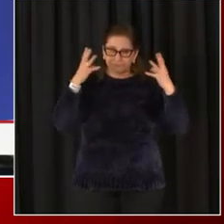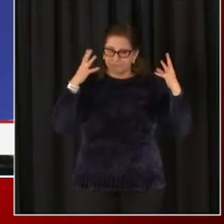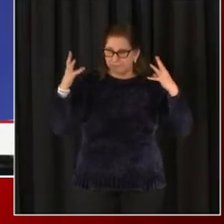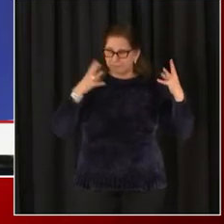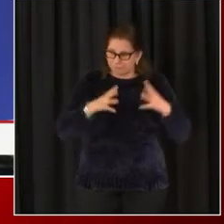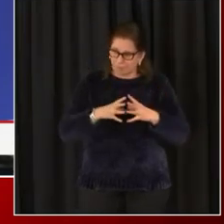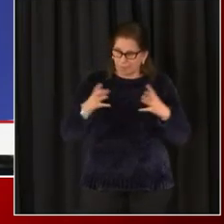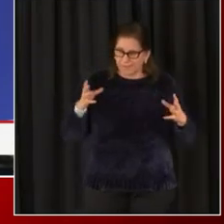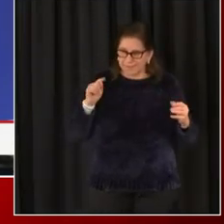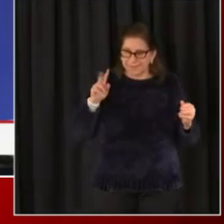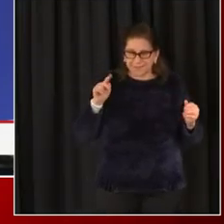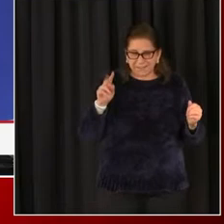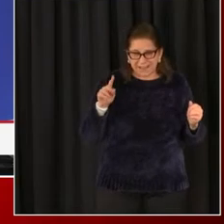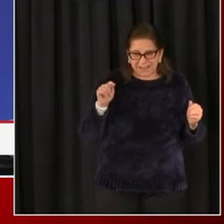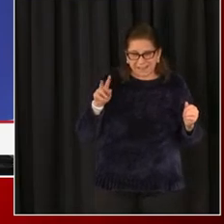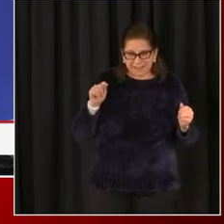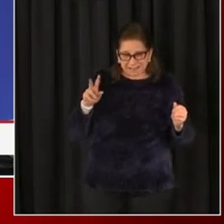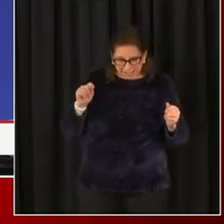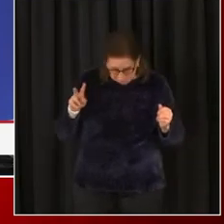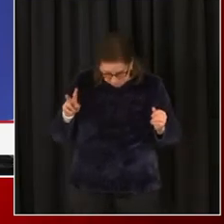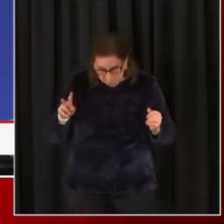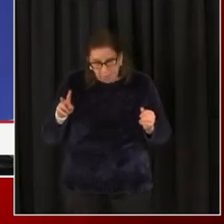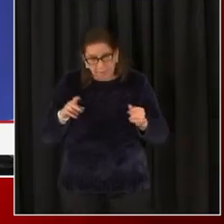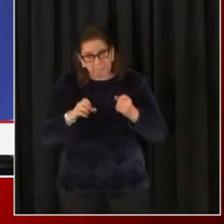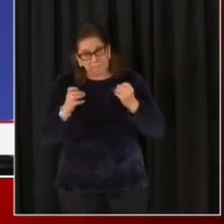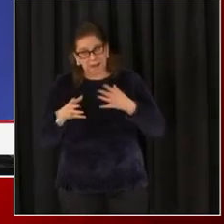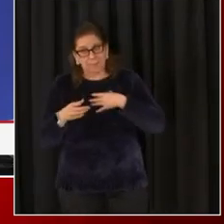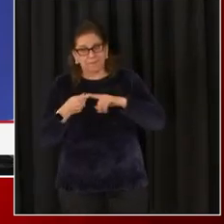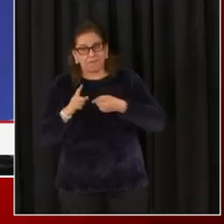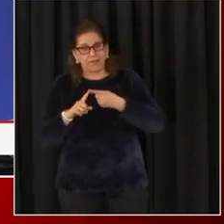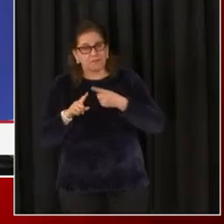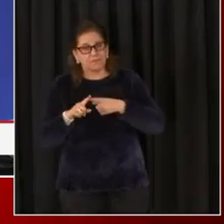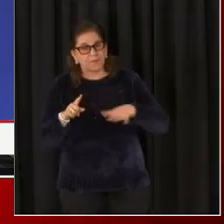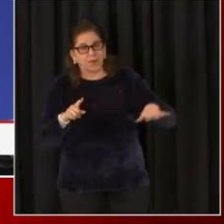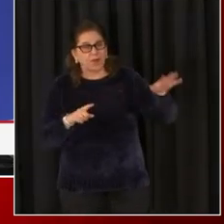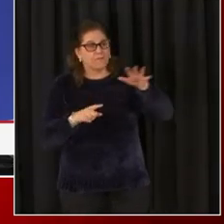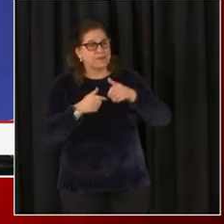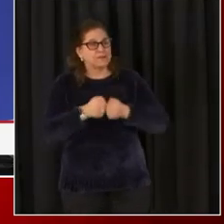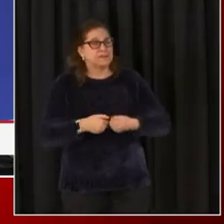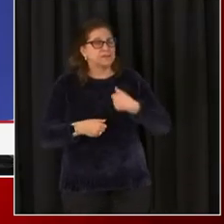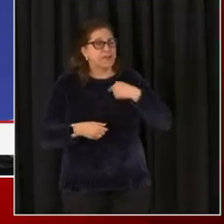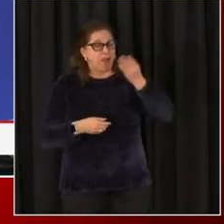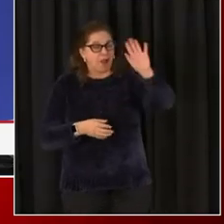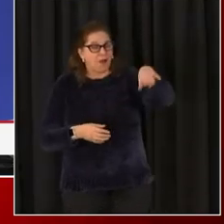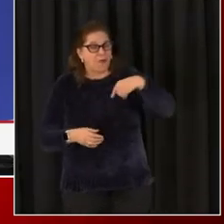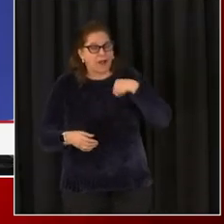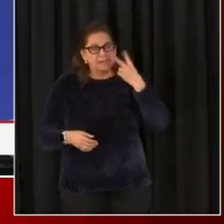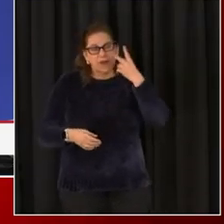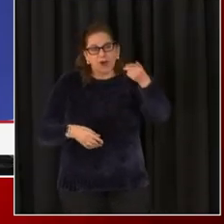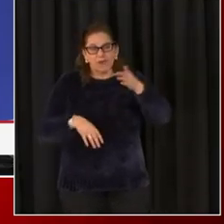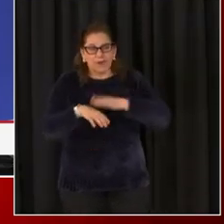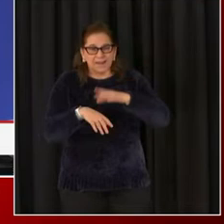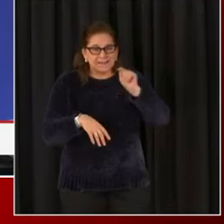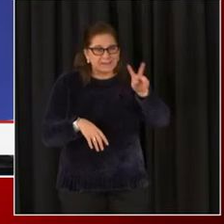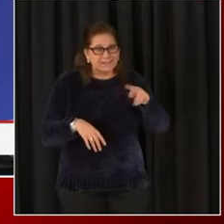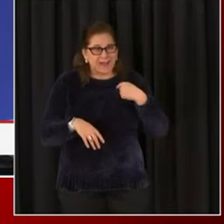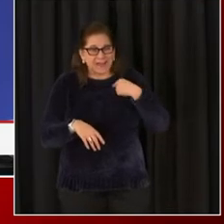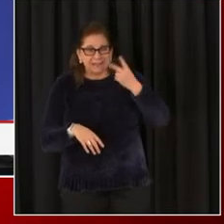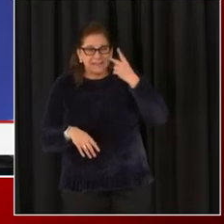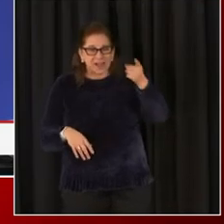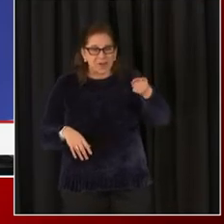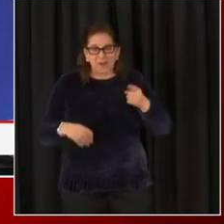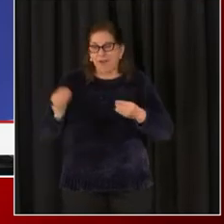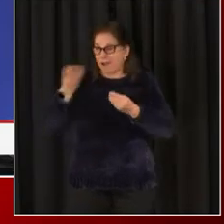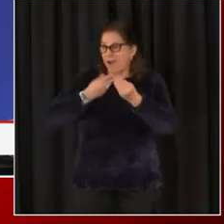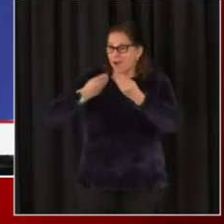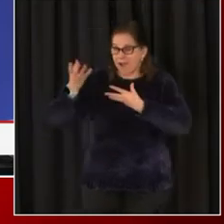afterward, uh, from, from a lot of my friends, uh, around, around the country, uh, in terms of large events, Tom, you know, I've been